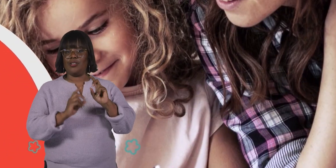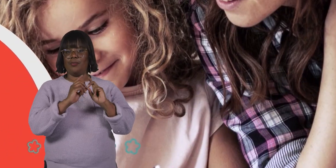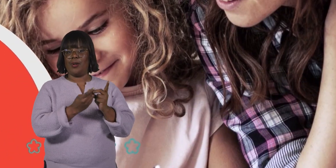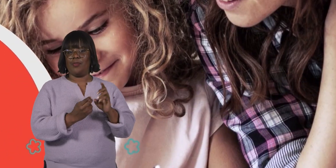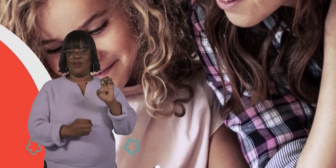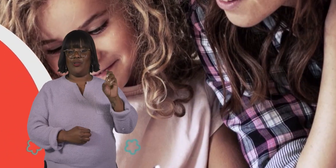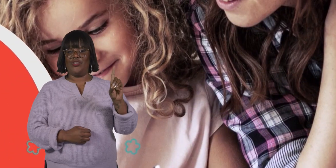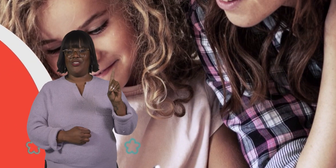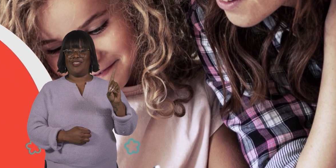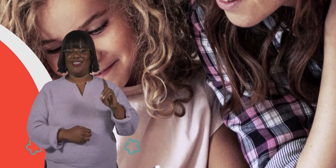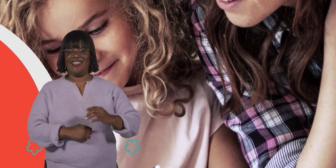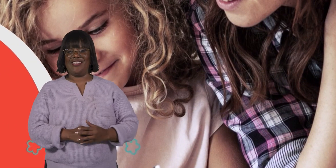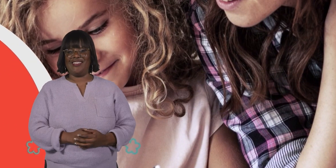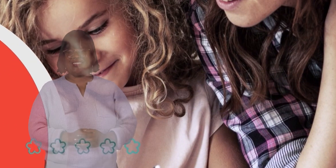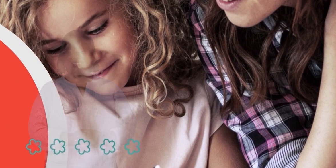Patreon! Be here! So, If you're you're you.